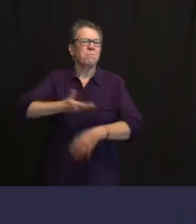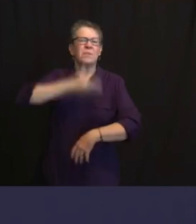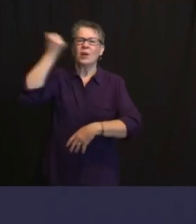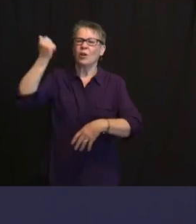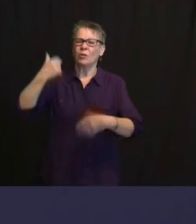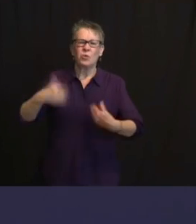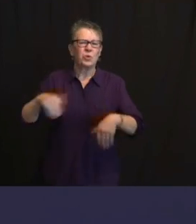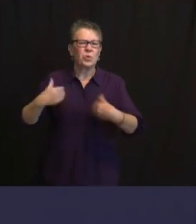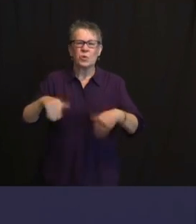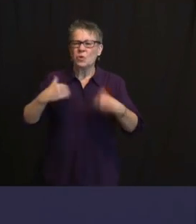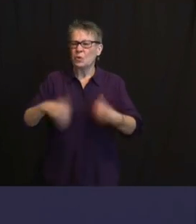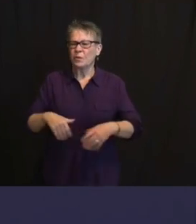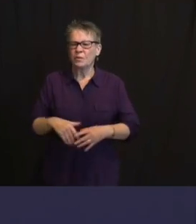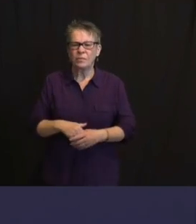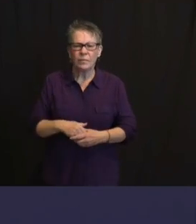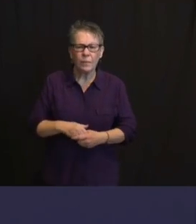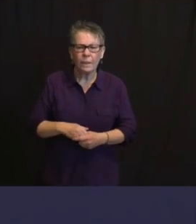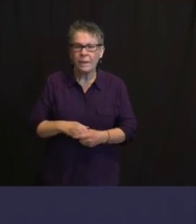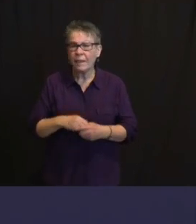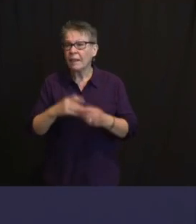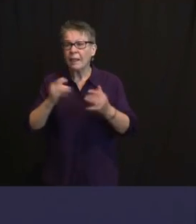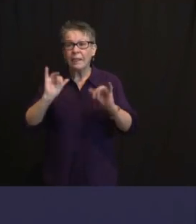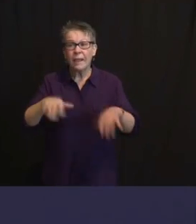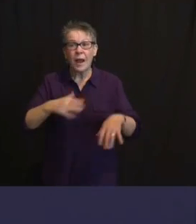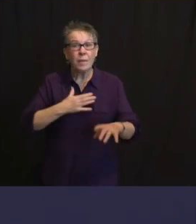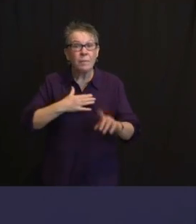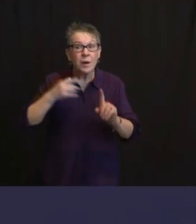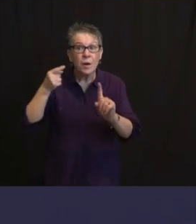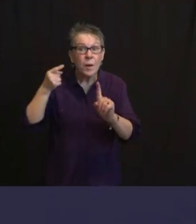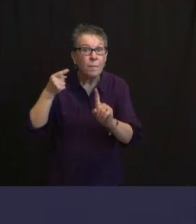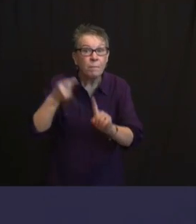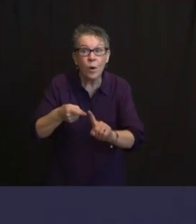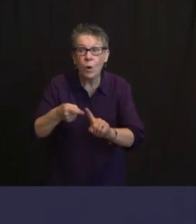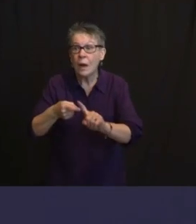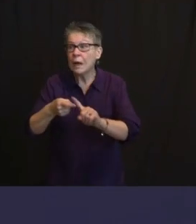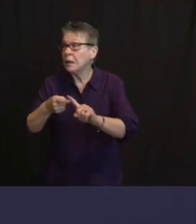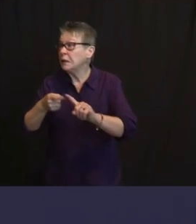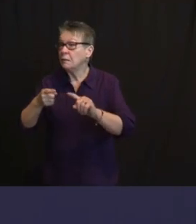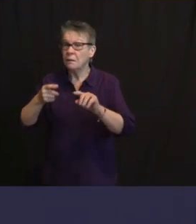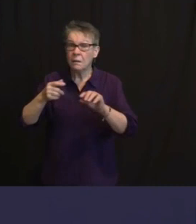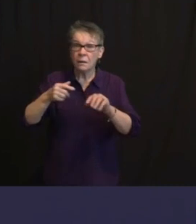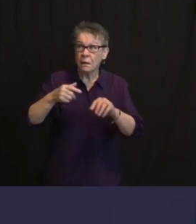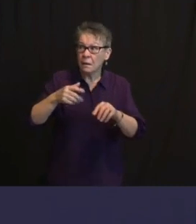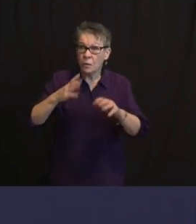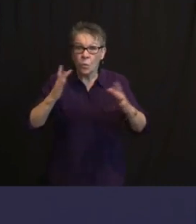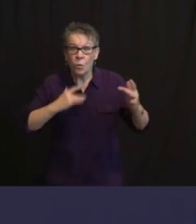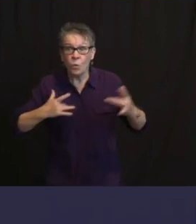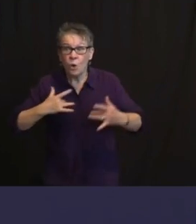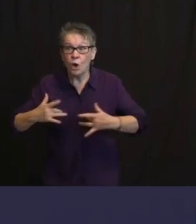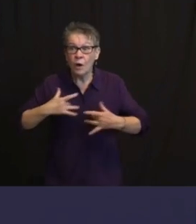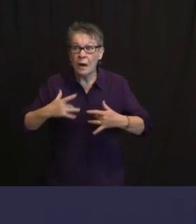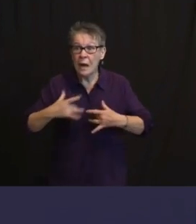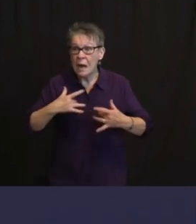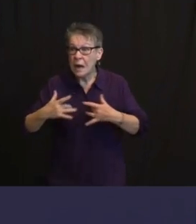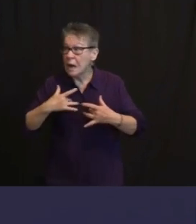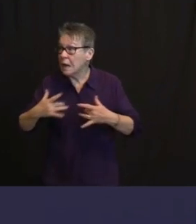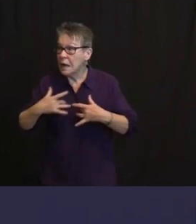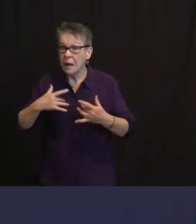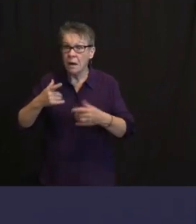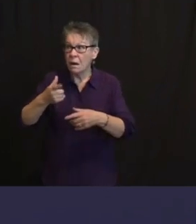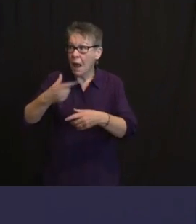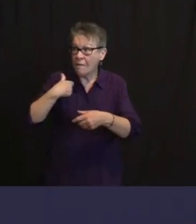FOR YOU. YOU DON'T HAVE TO WORRY ABOUT CAMPING OUT OR ANYTHING LIKE THAT. SO, NUMBER ONE. NUMBER TWO, WE